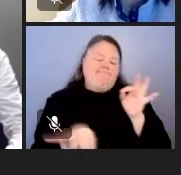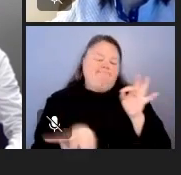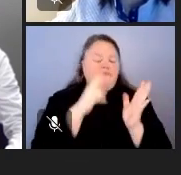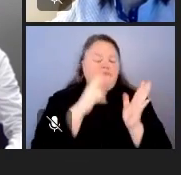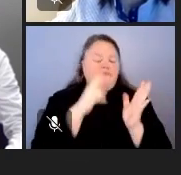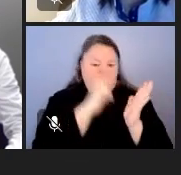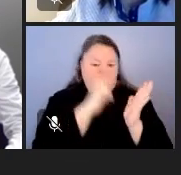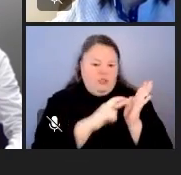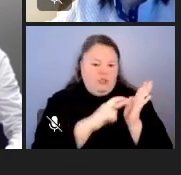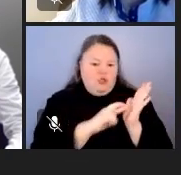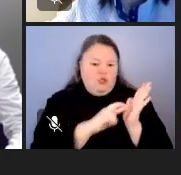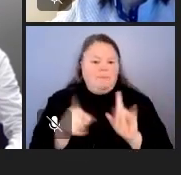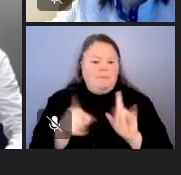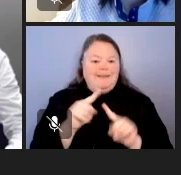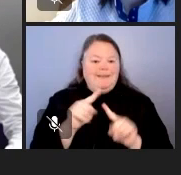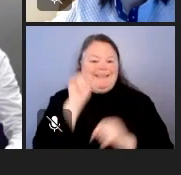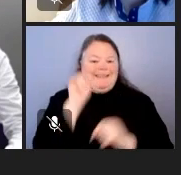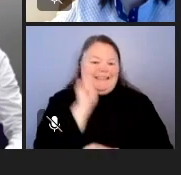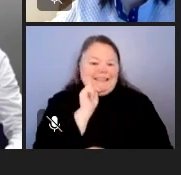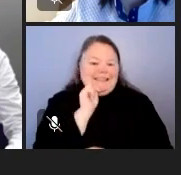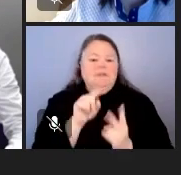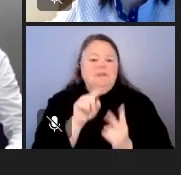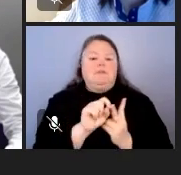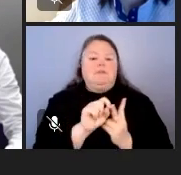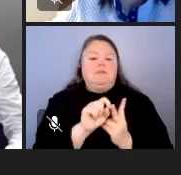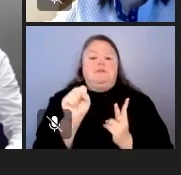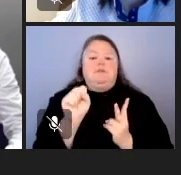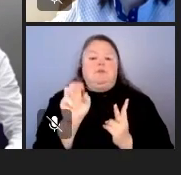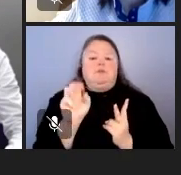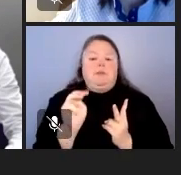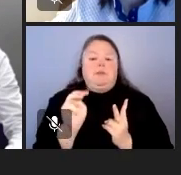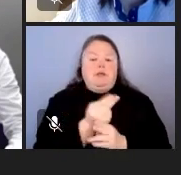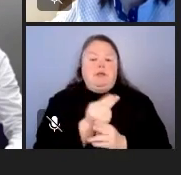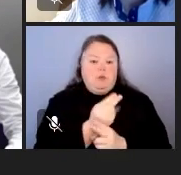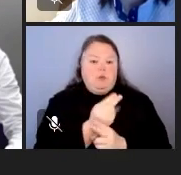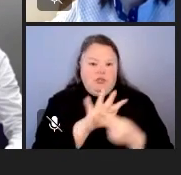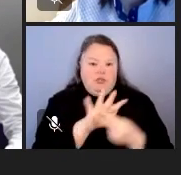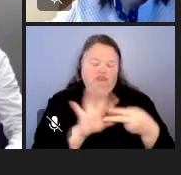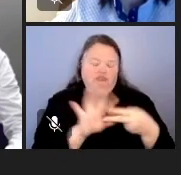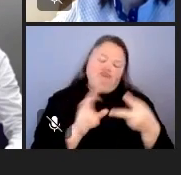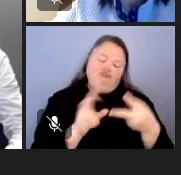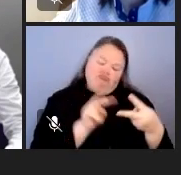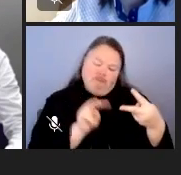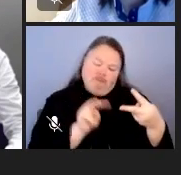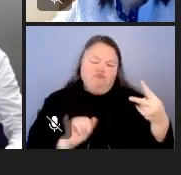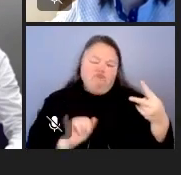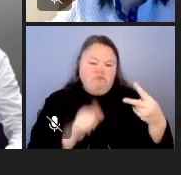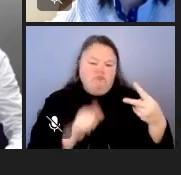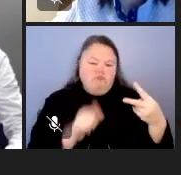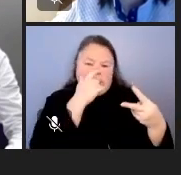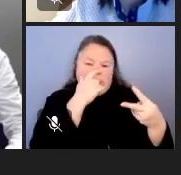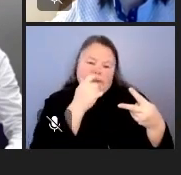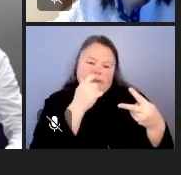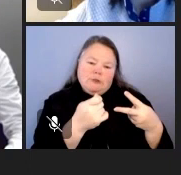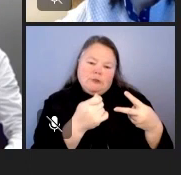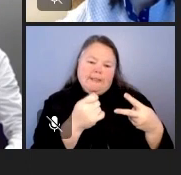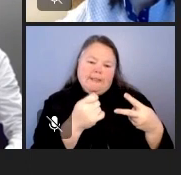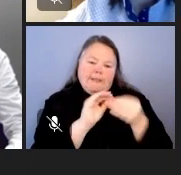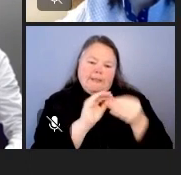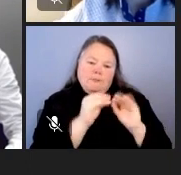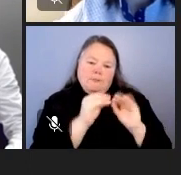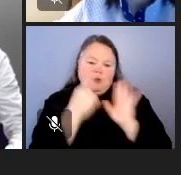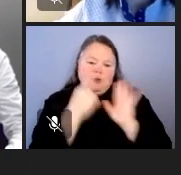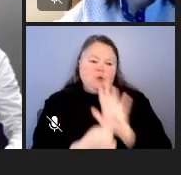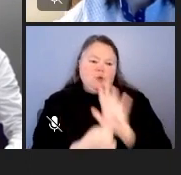teens and social media usage. And I just thought this was interesting to show you all